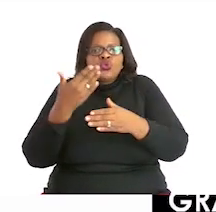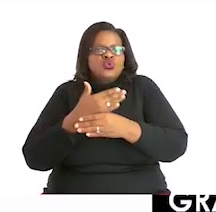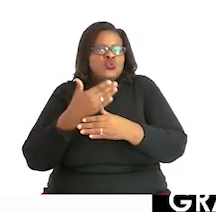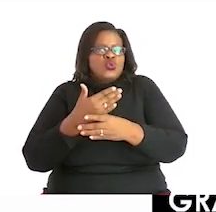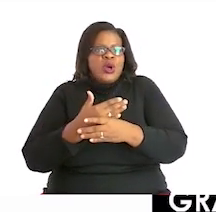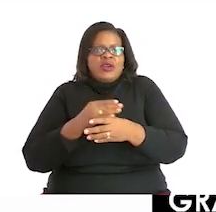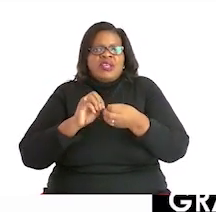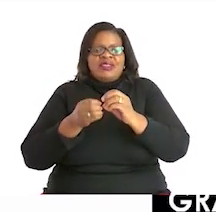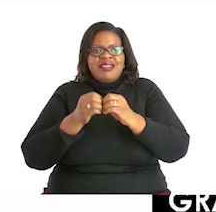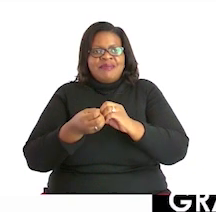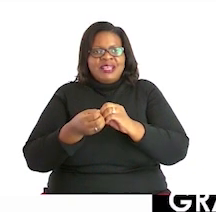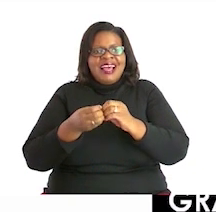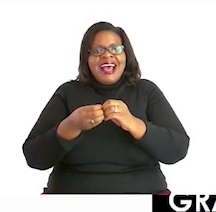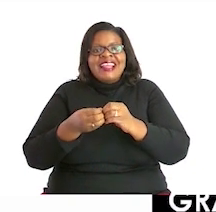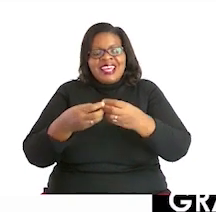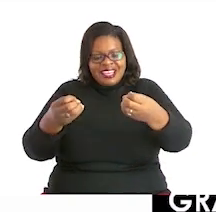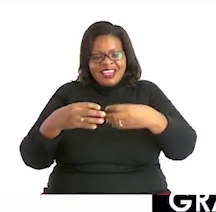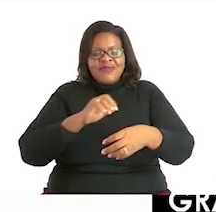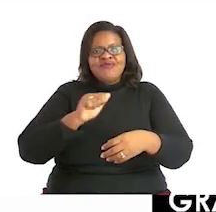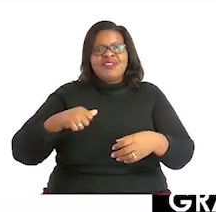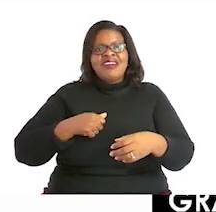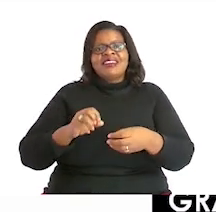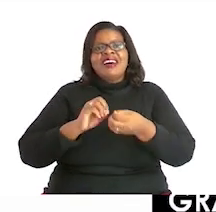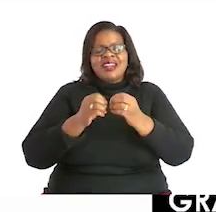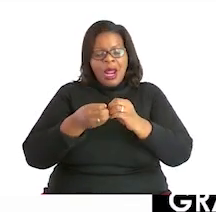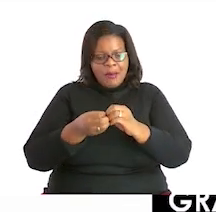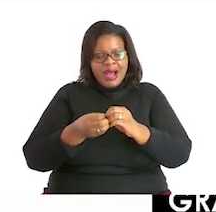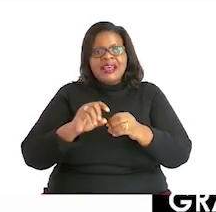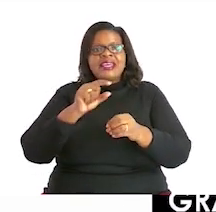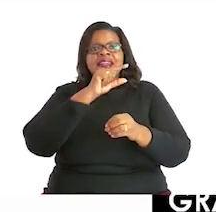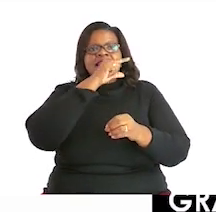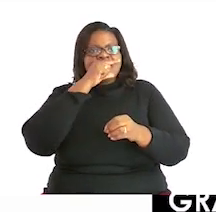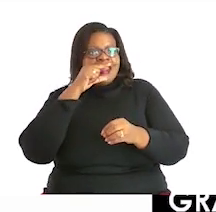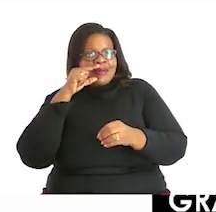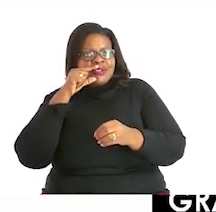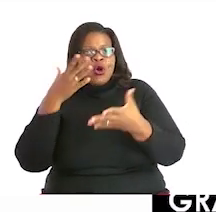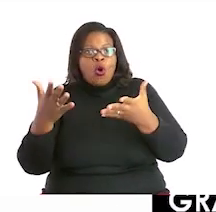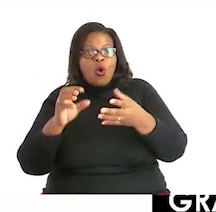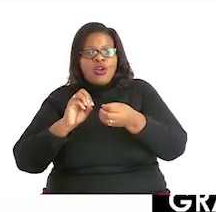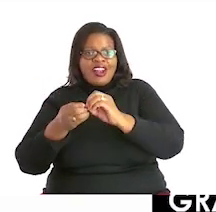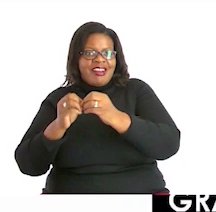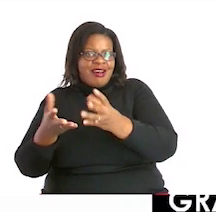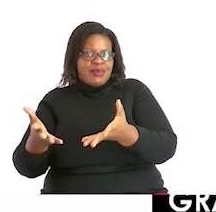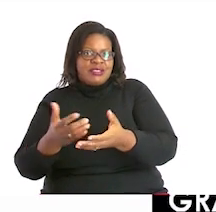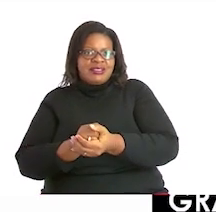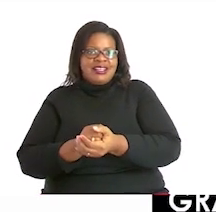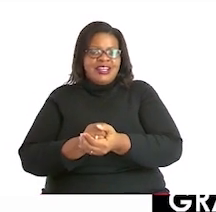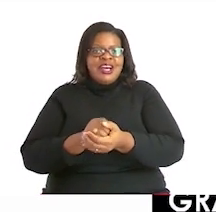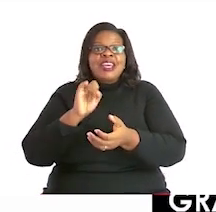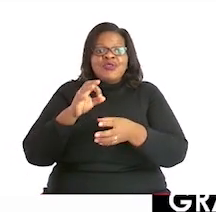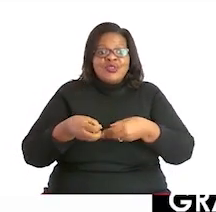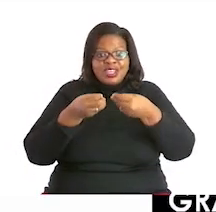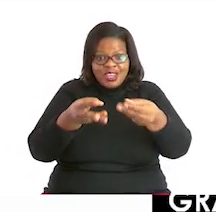and they can also give us numbers in words. Now, whenever they give me a number in the form of a digit,